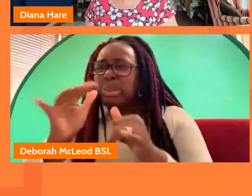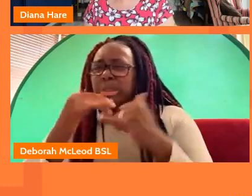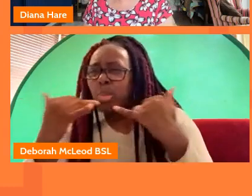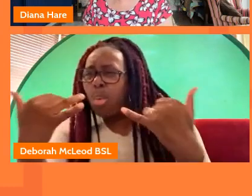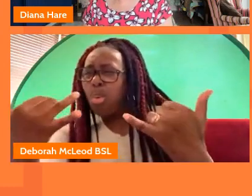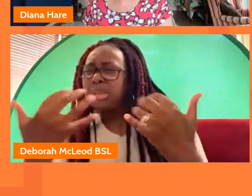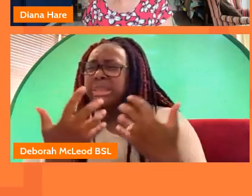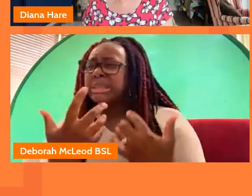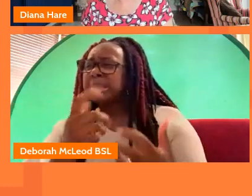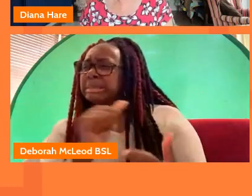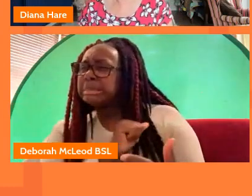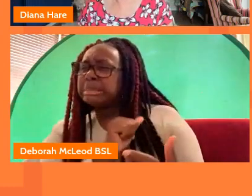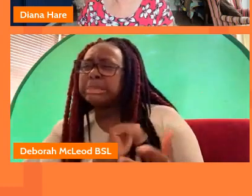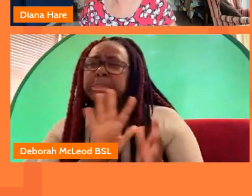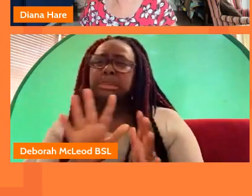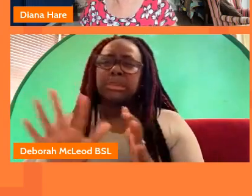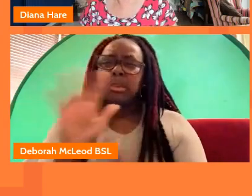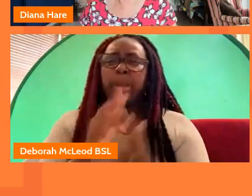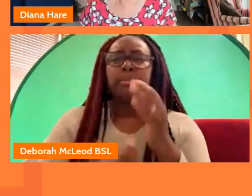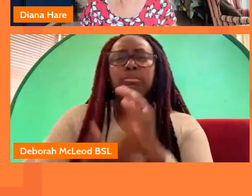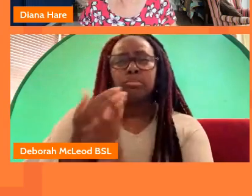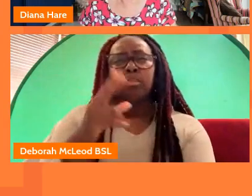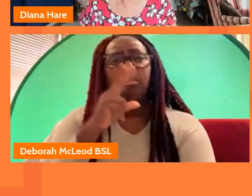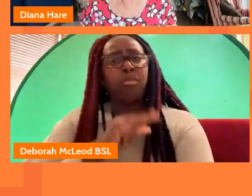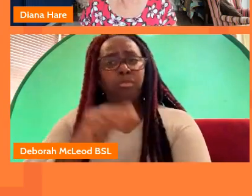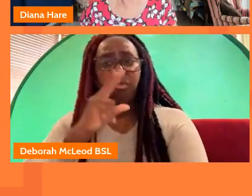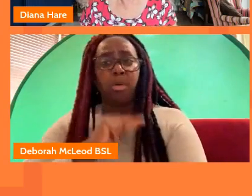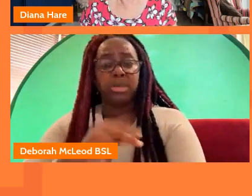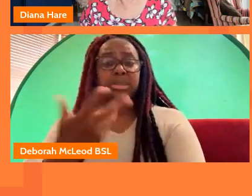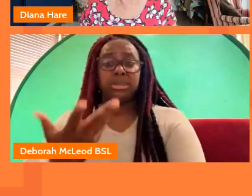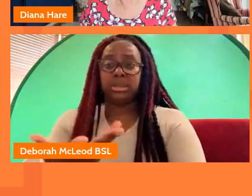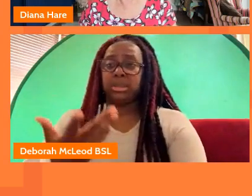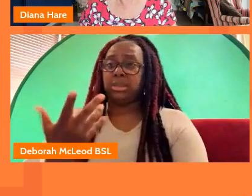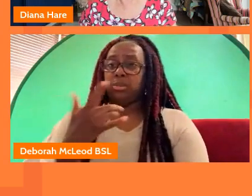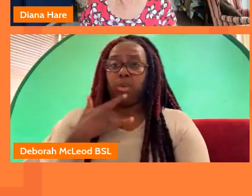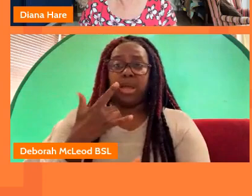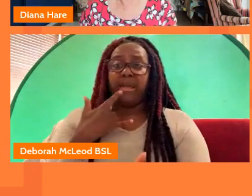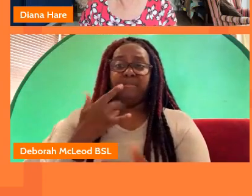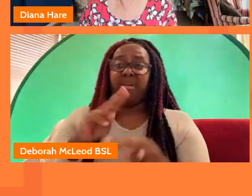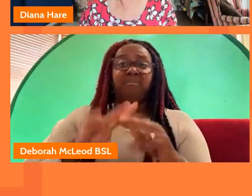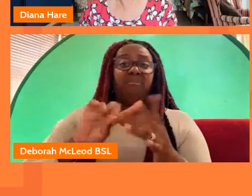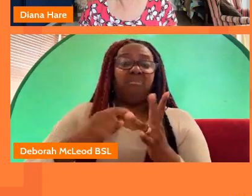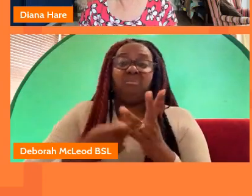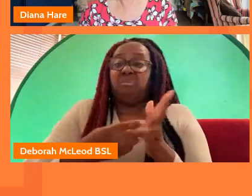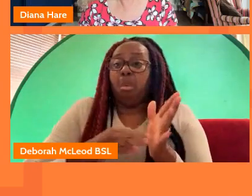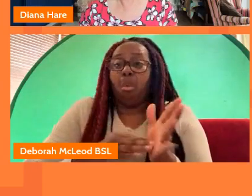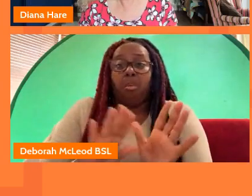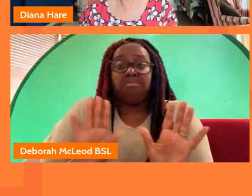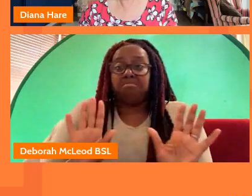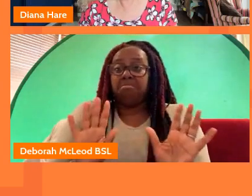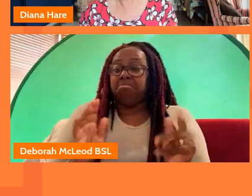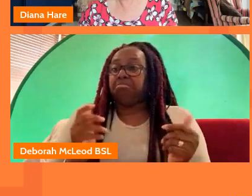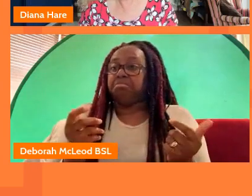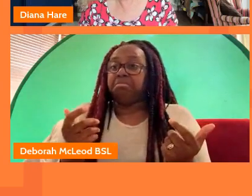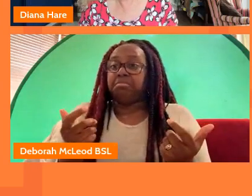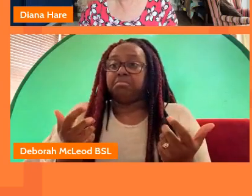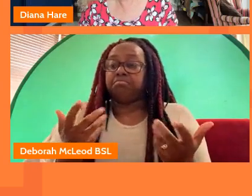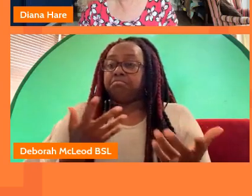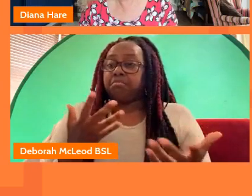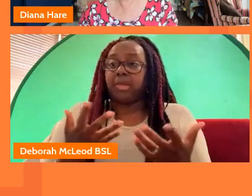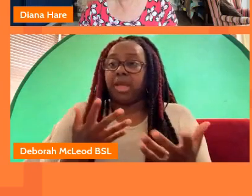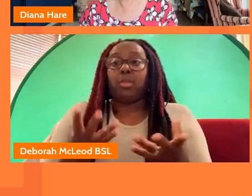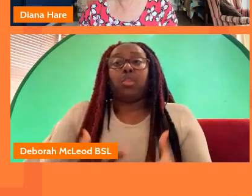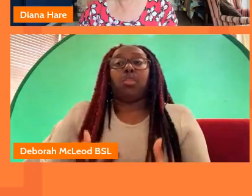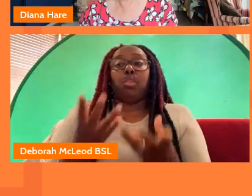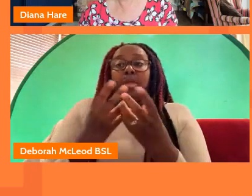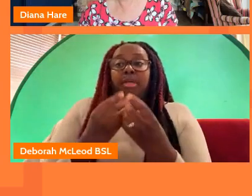are around kind of new voices in whatever form they be and i think that's the i mean you know in in within